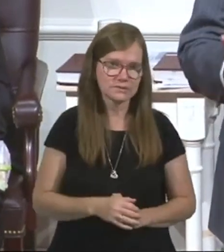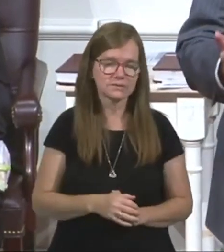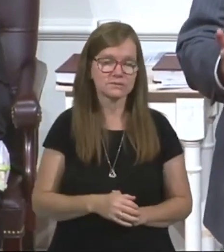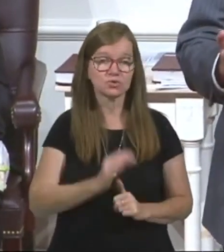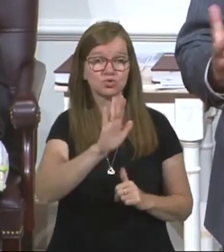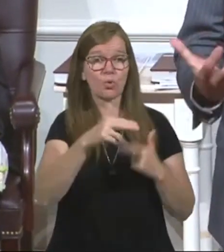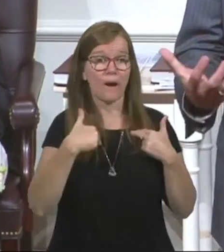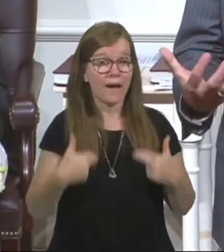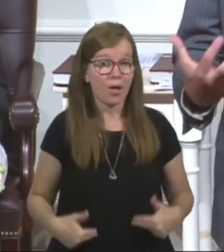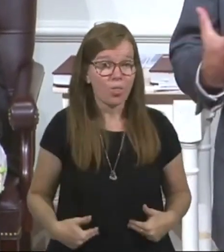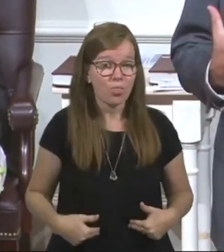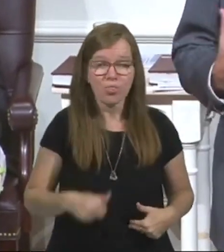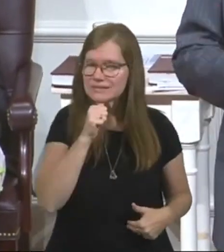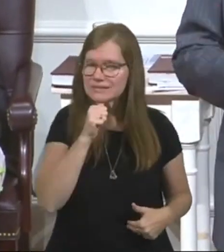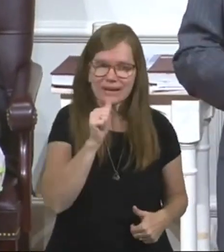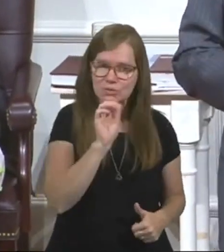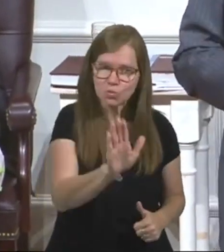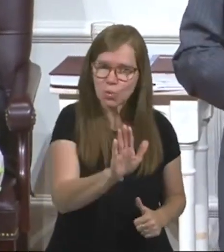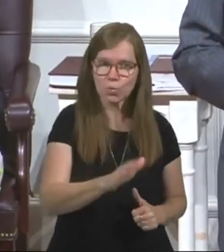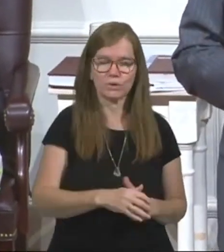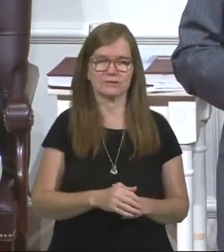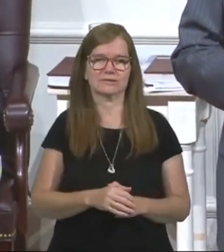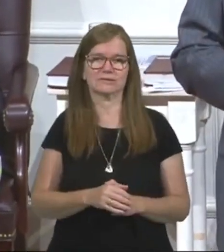Your health is not yours.